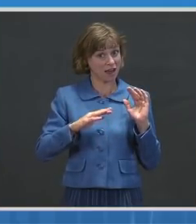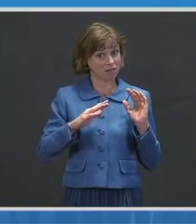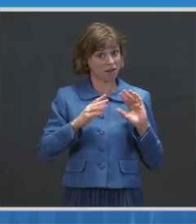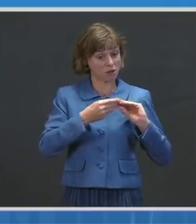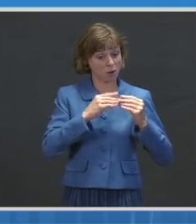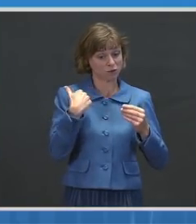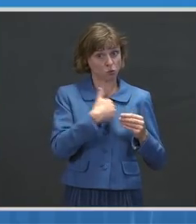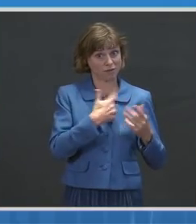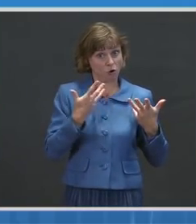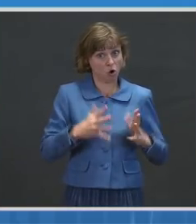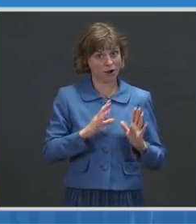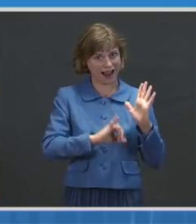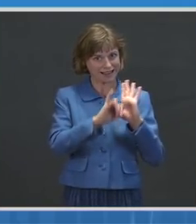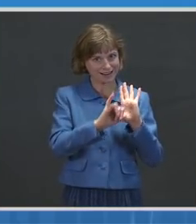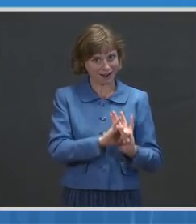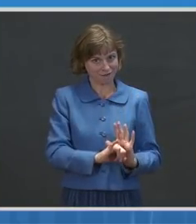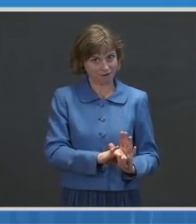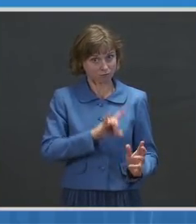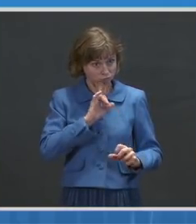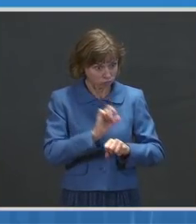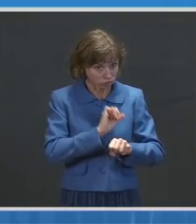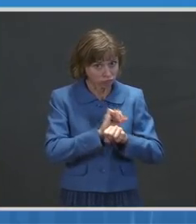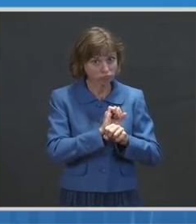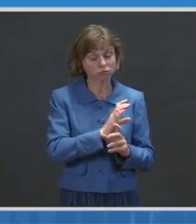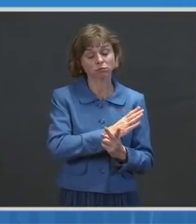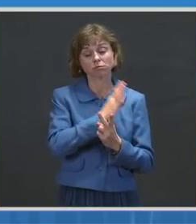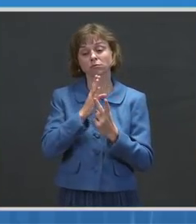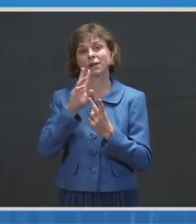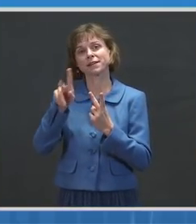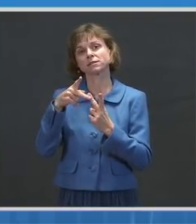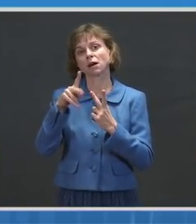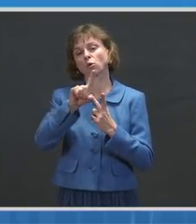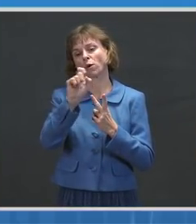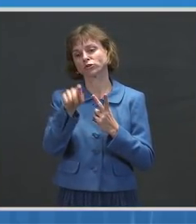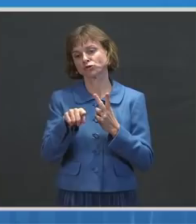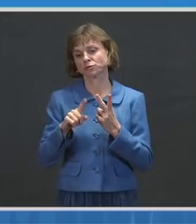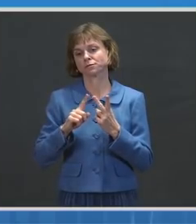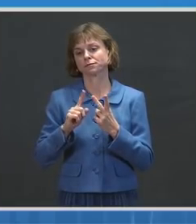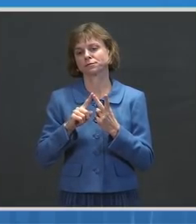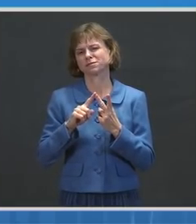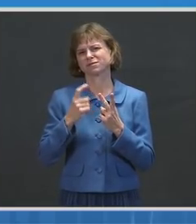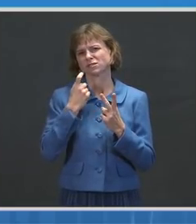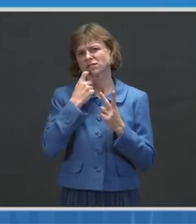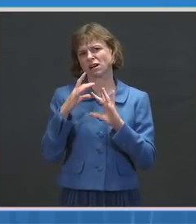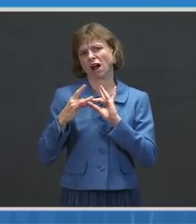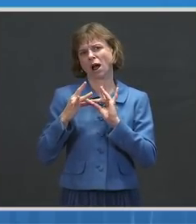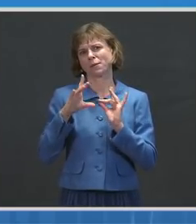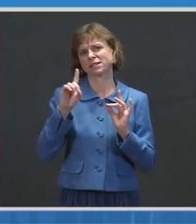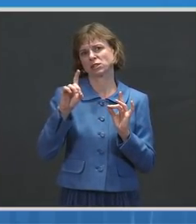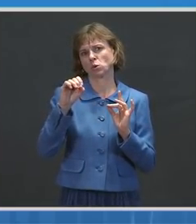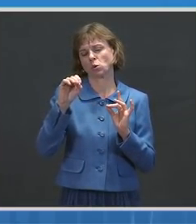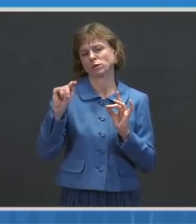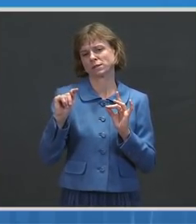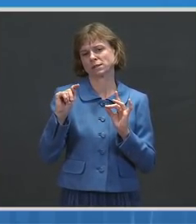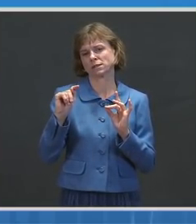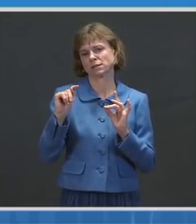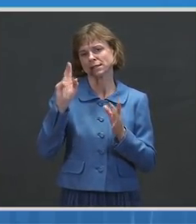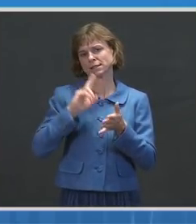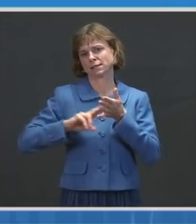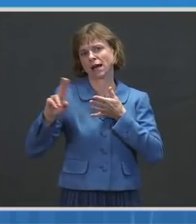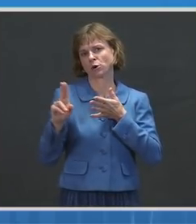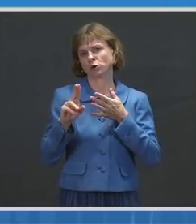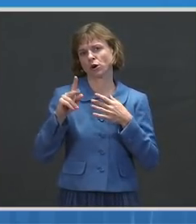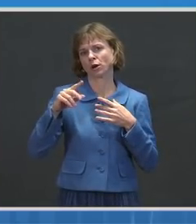positively so far? And then my second question is about a comment that Transportation Secretary Pete Buttigieg made, saying that they are